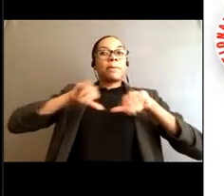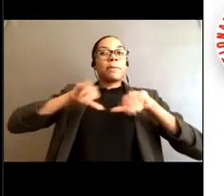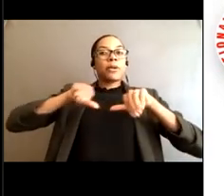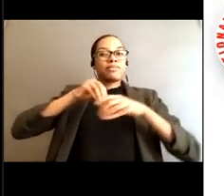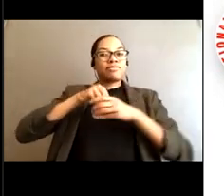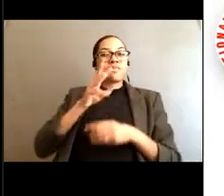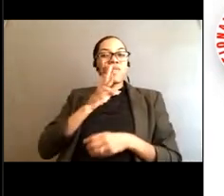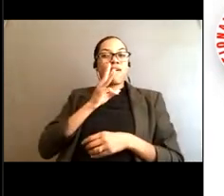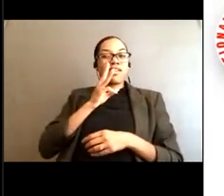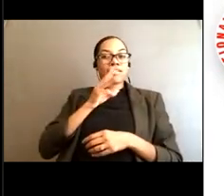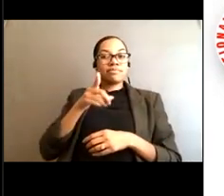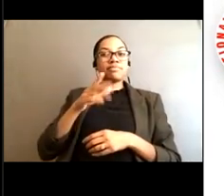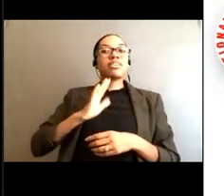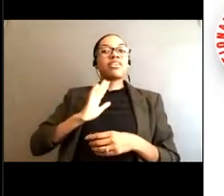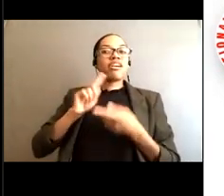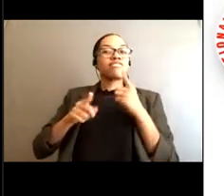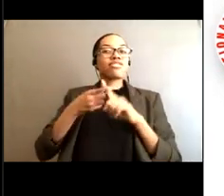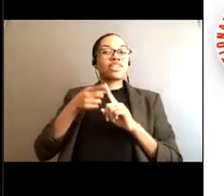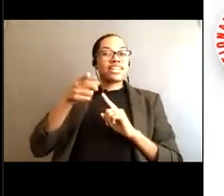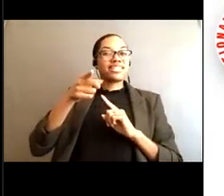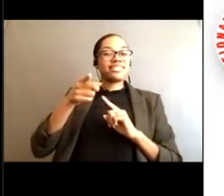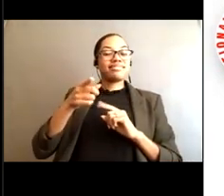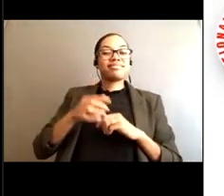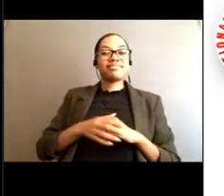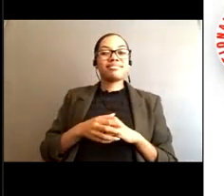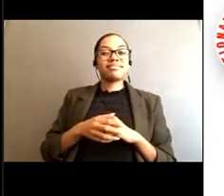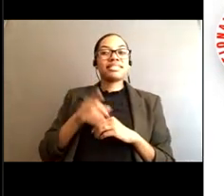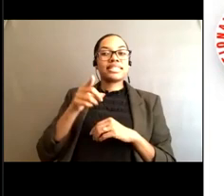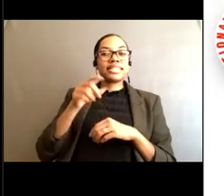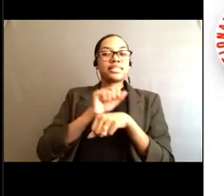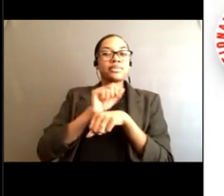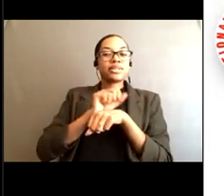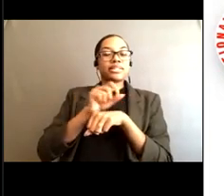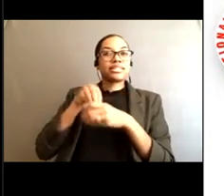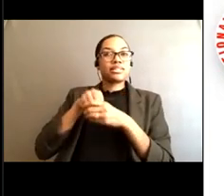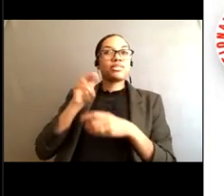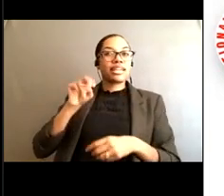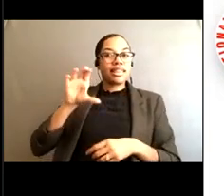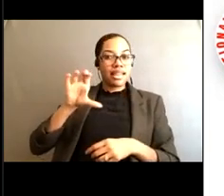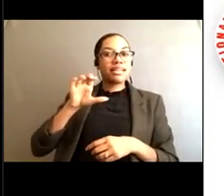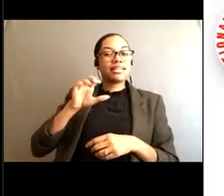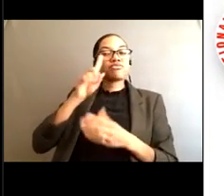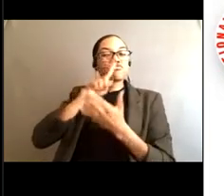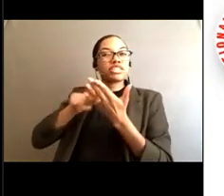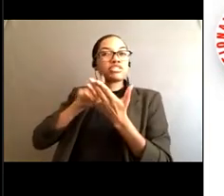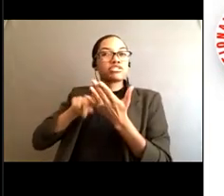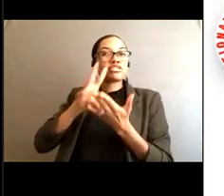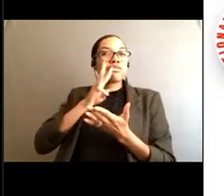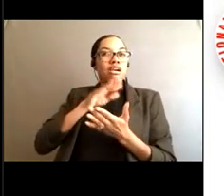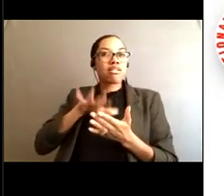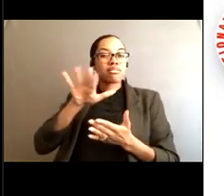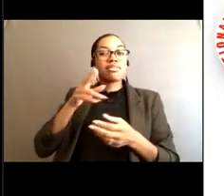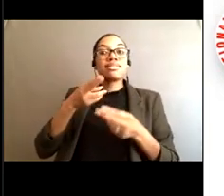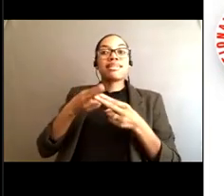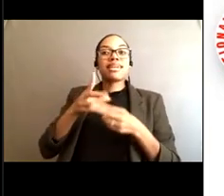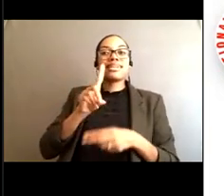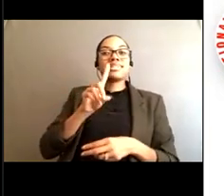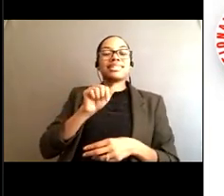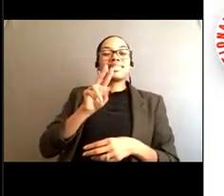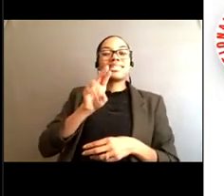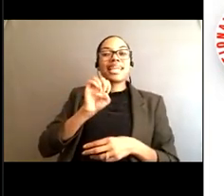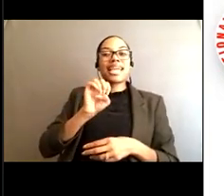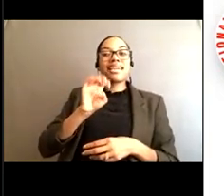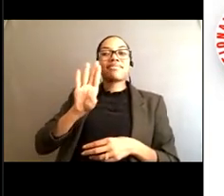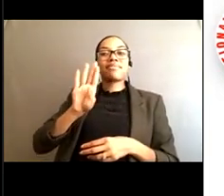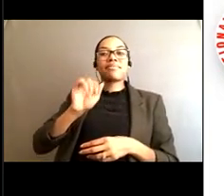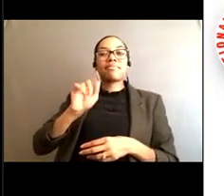from Wrightsville Beach Ocean Rescue in North Carolina. His name is Dave Baker. And he has rescued many